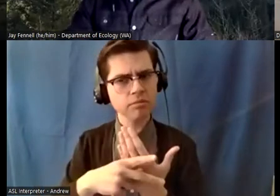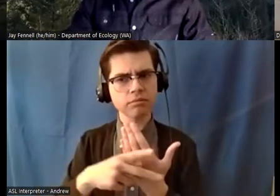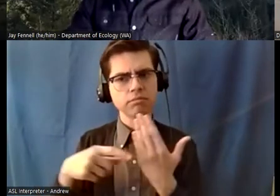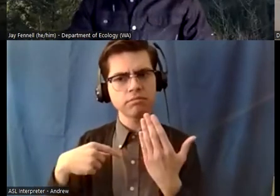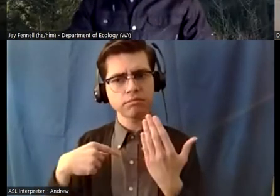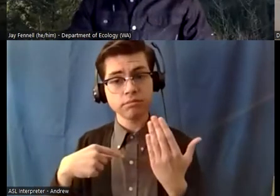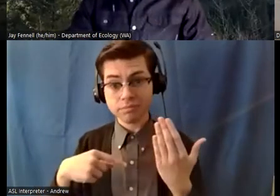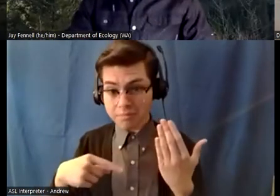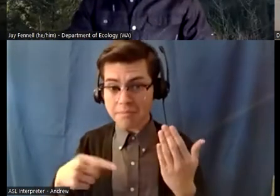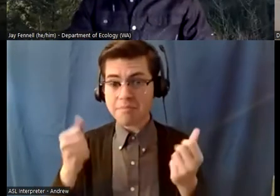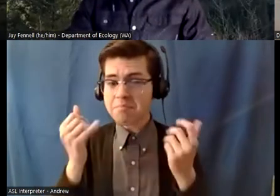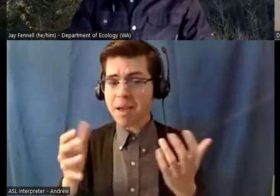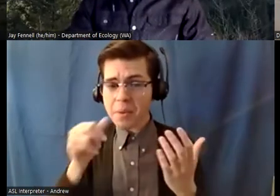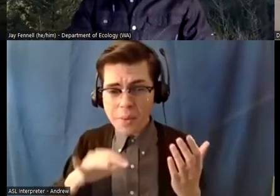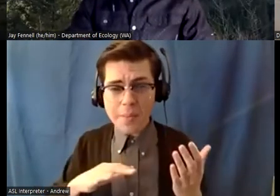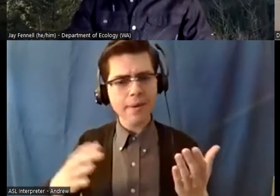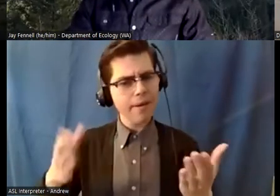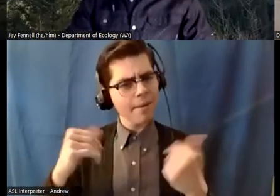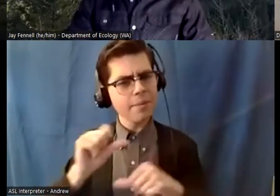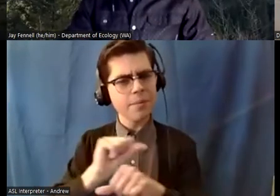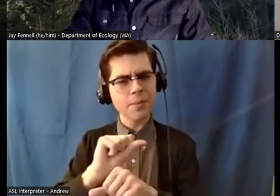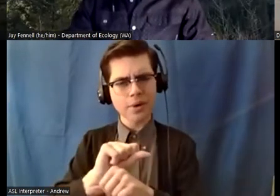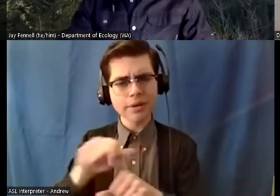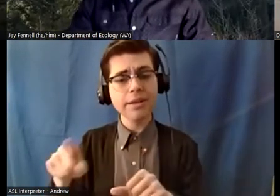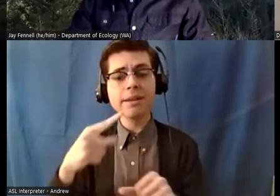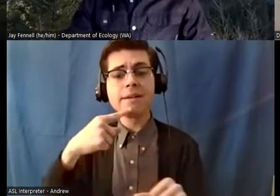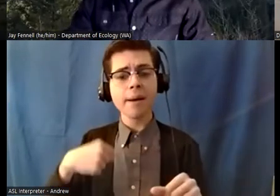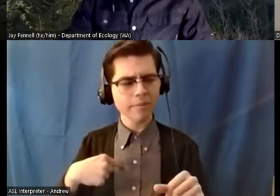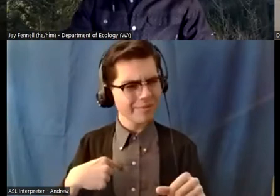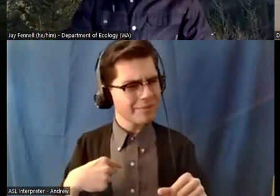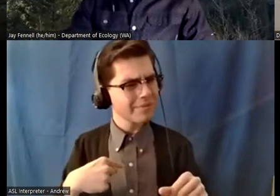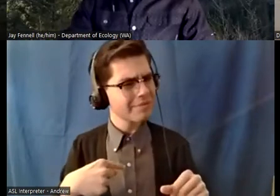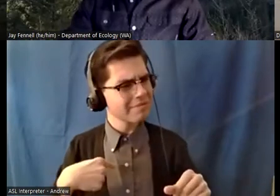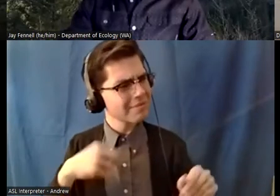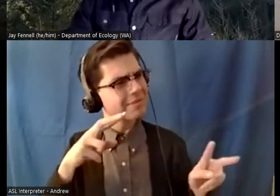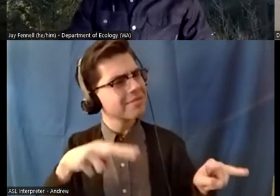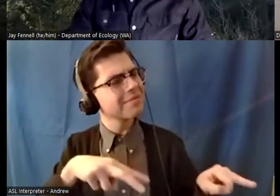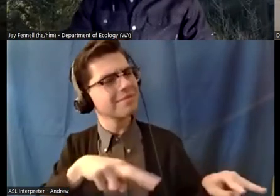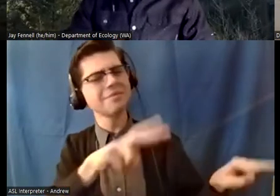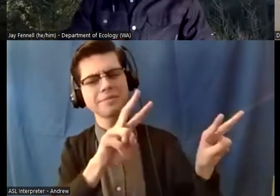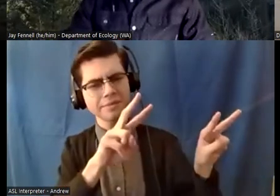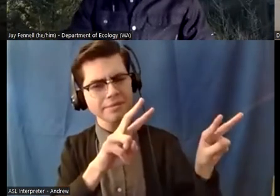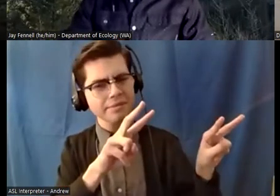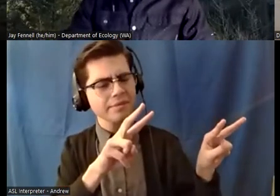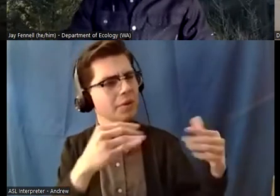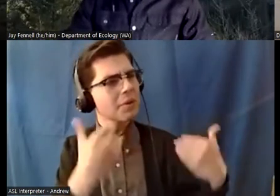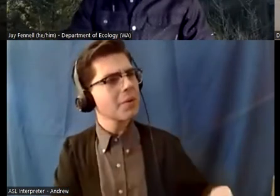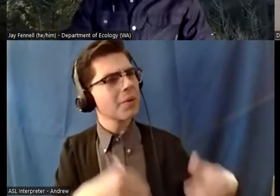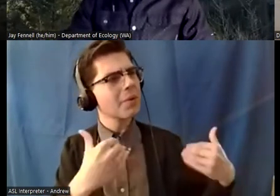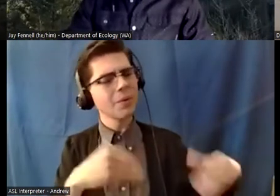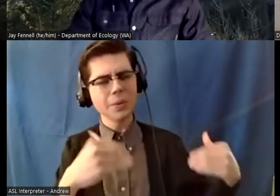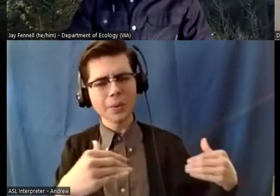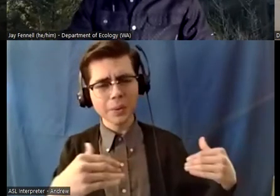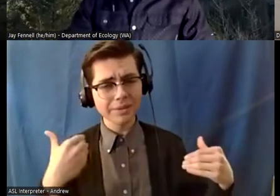come to work for me saying donna you're a role model for a strong female leader